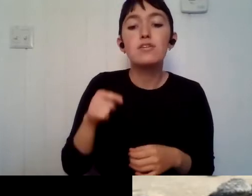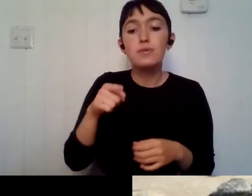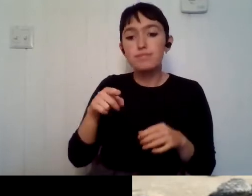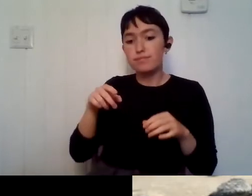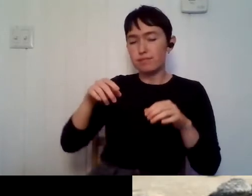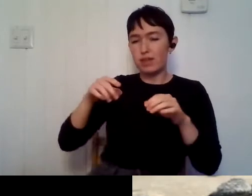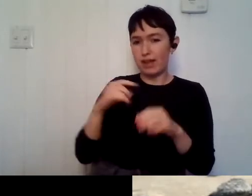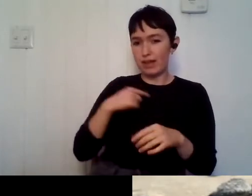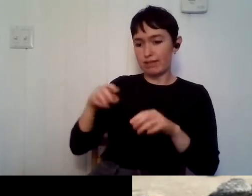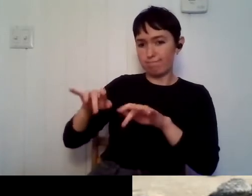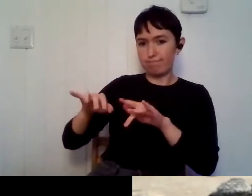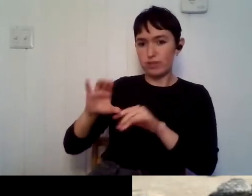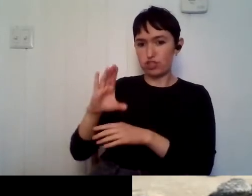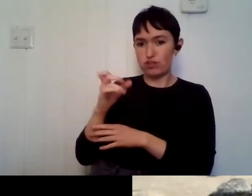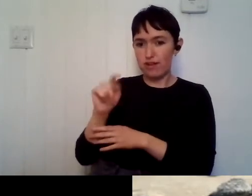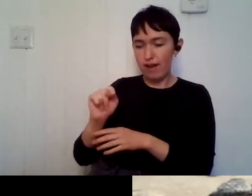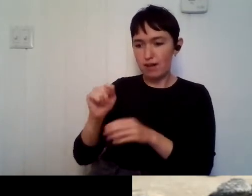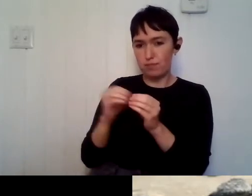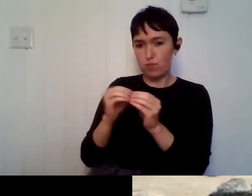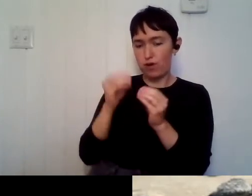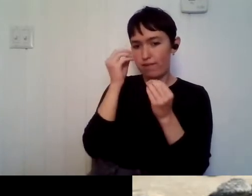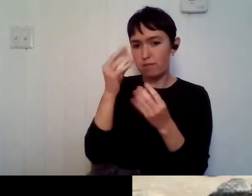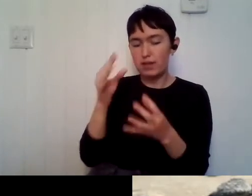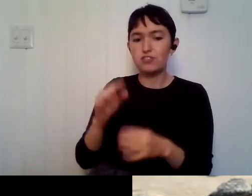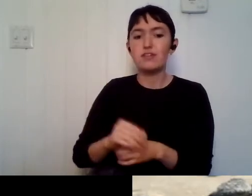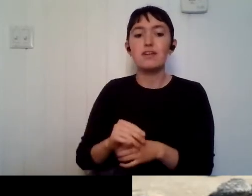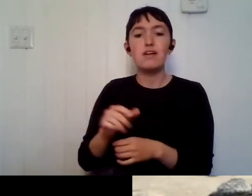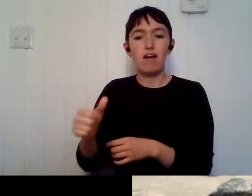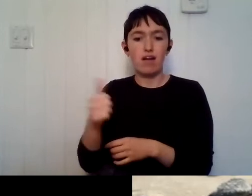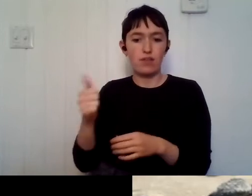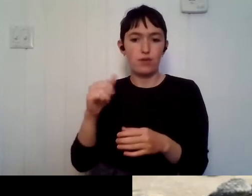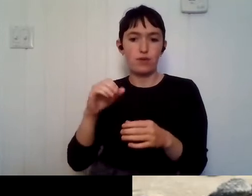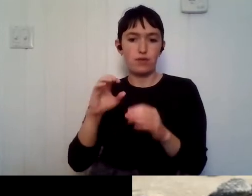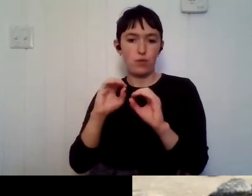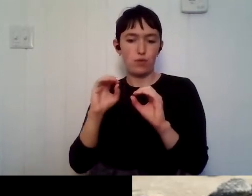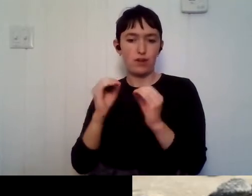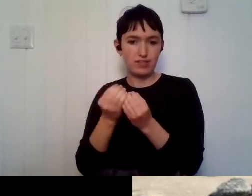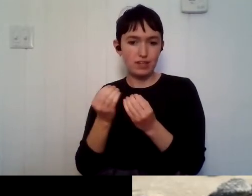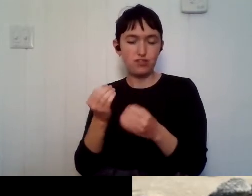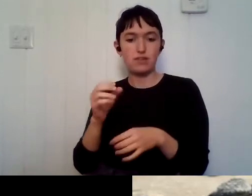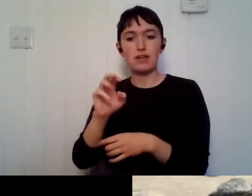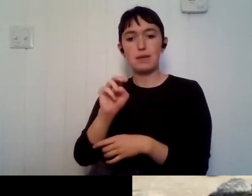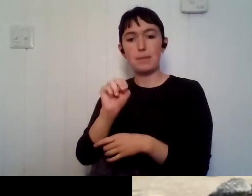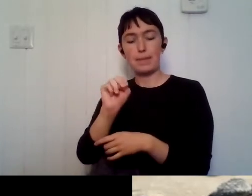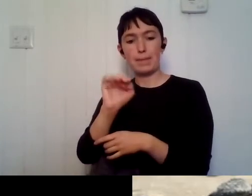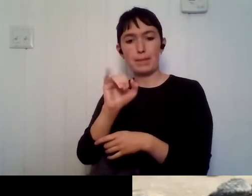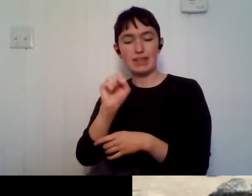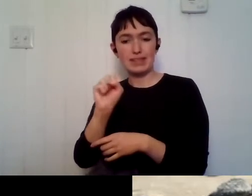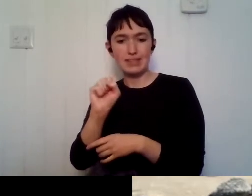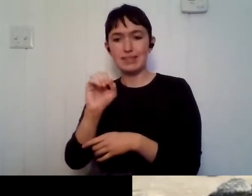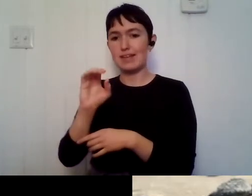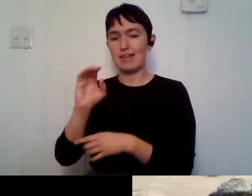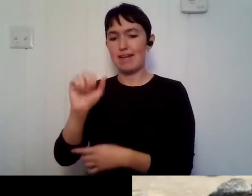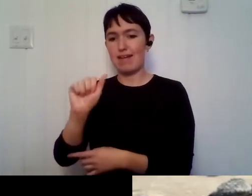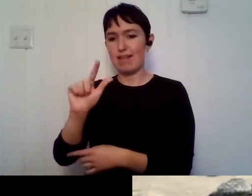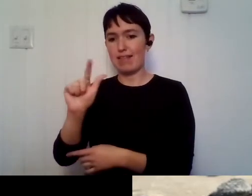organization, uh, called, uh, Miss Elasmo Elasmo, uh, is short for Elasmo Brank, which is a, which is like sharks